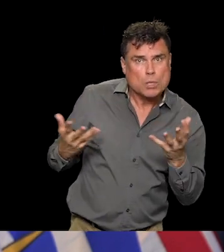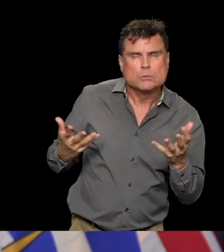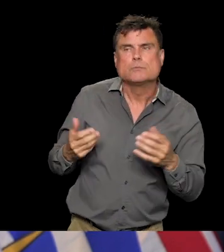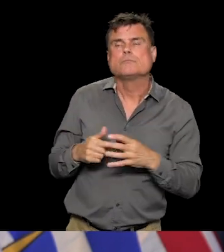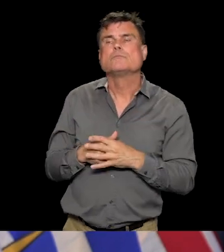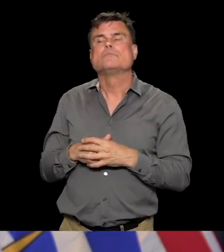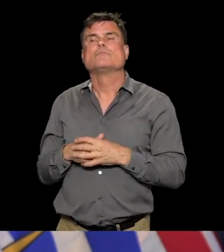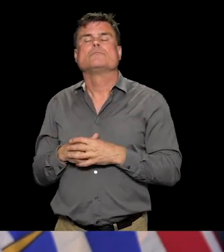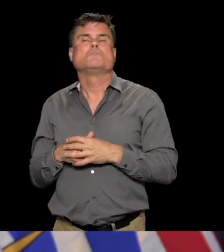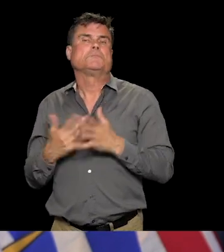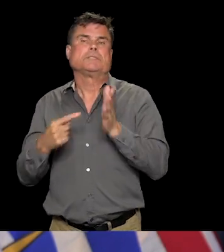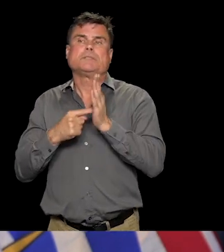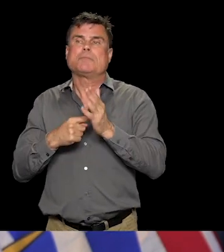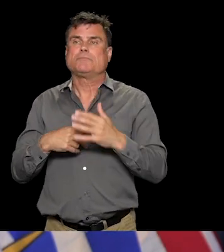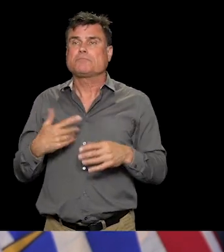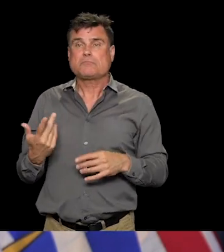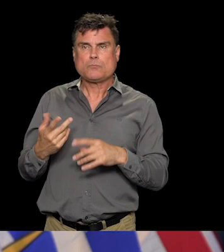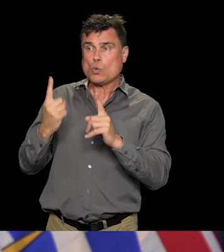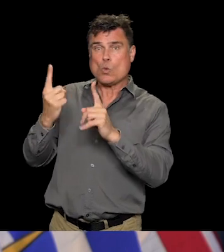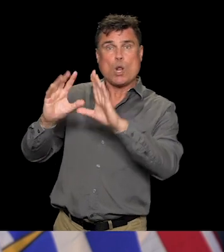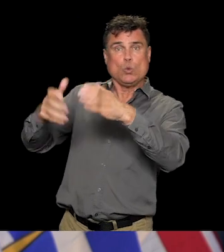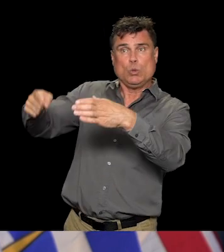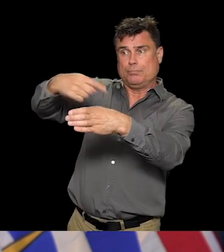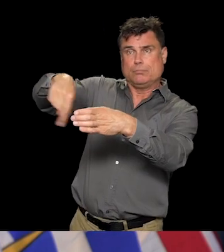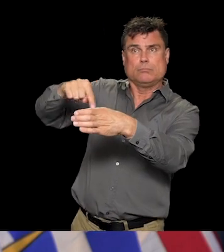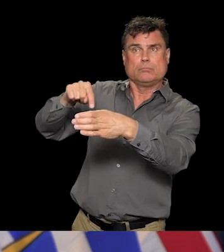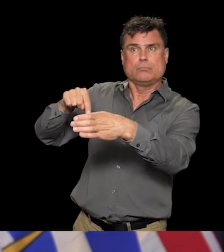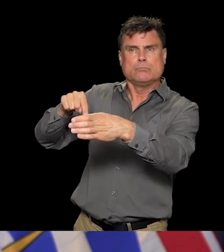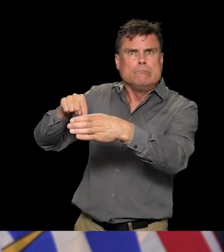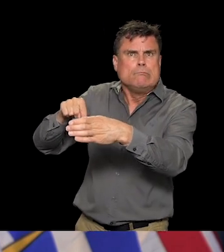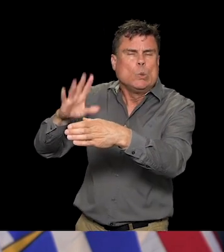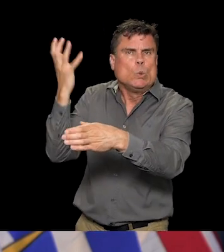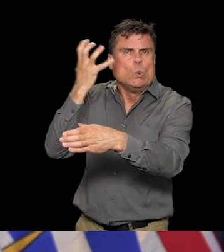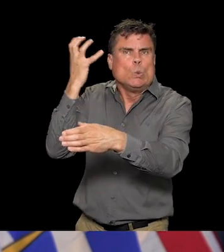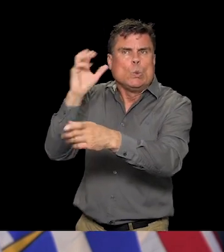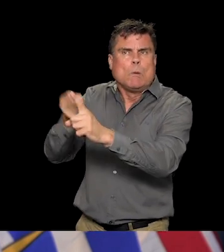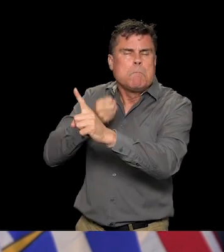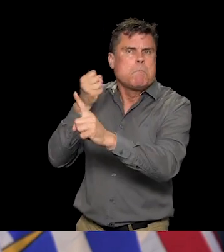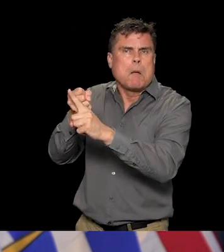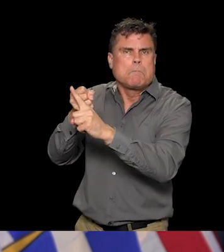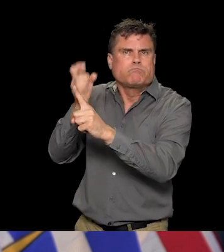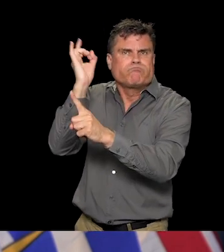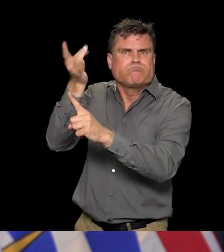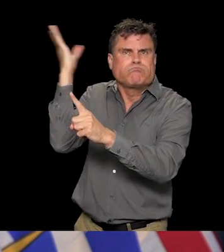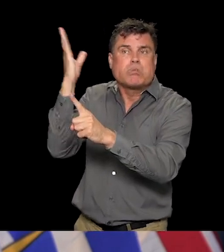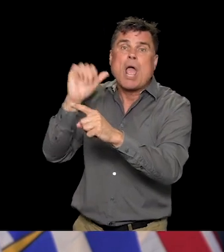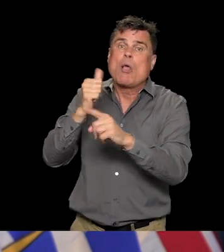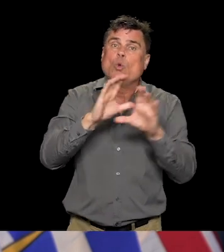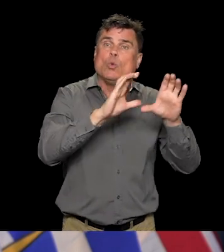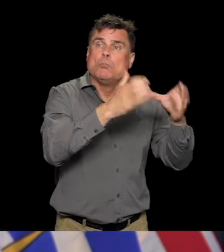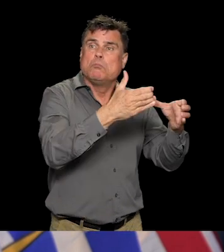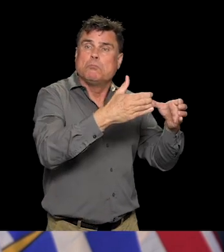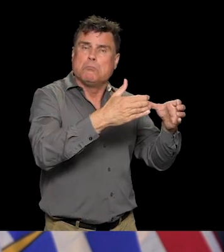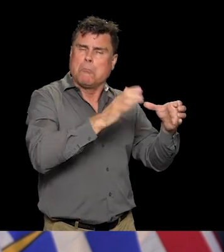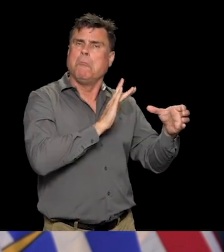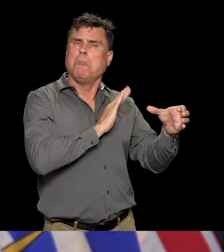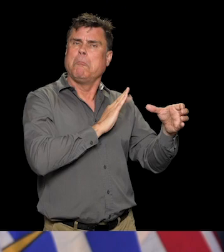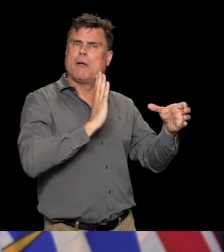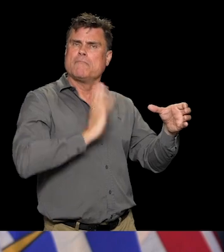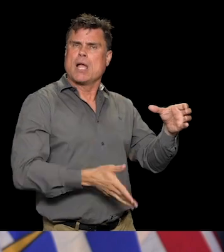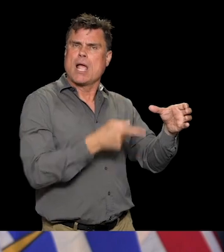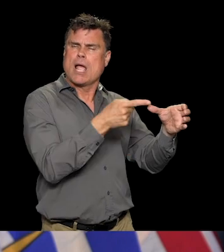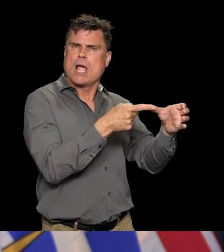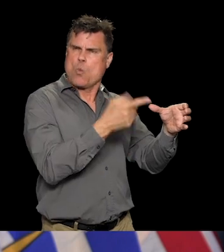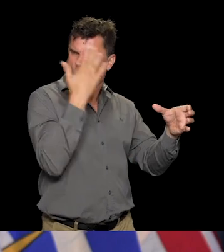and in addition, we're looking at proxies for certain communities by being able to report at a smaller geographic